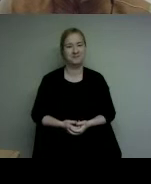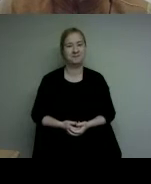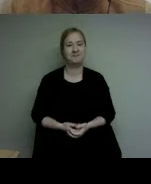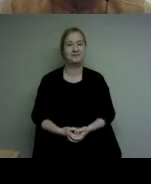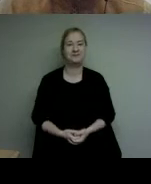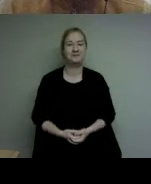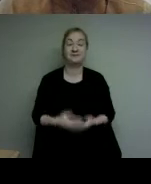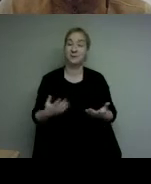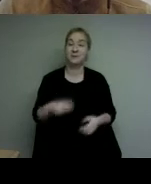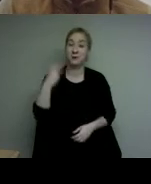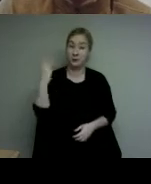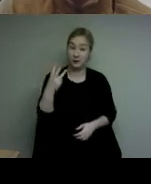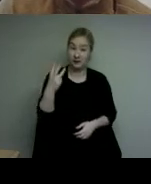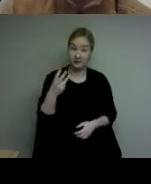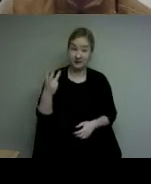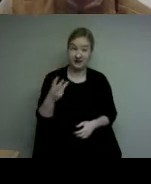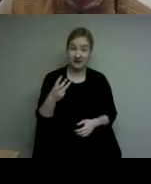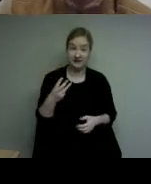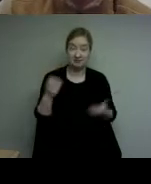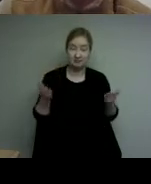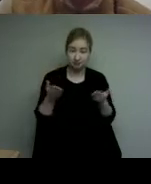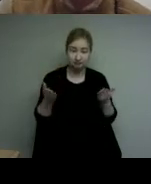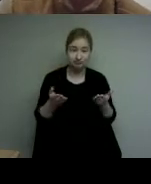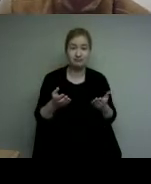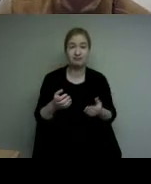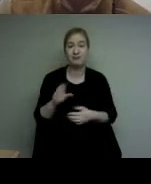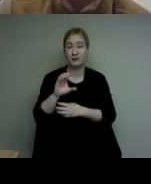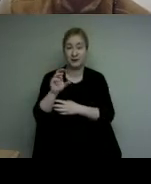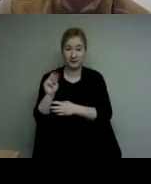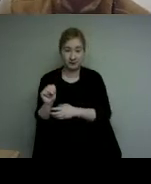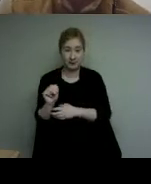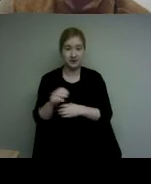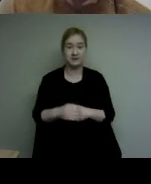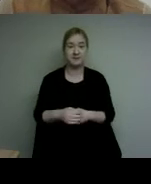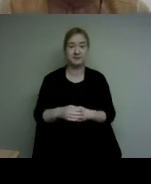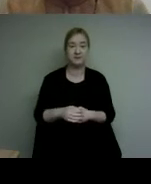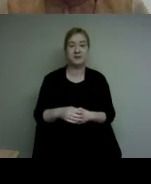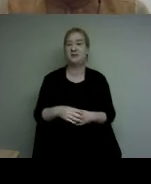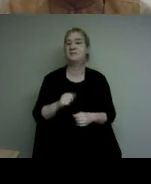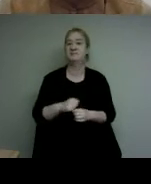so the win a picture has also made a commitment to reflect diversity and ensure inclusion for our events